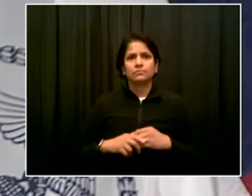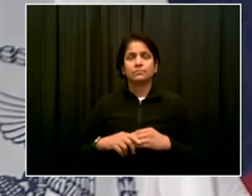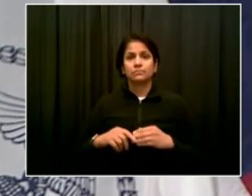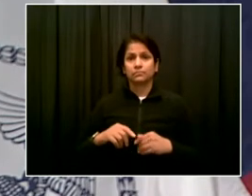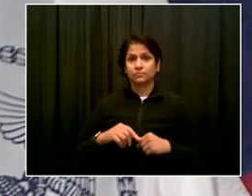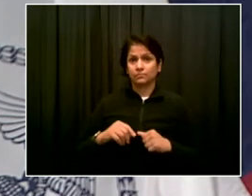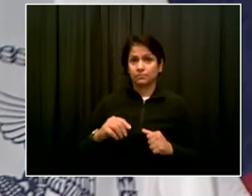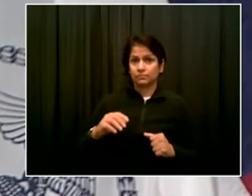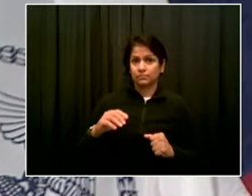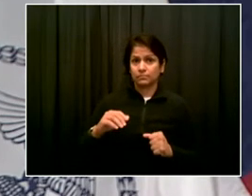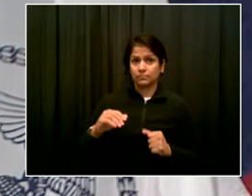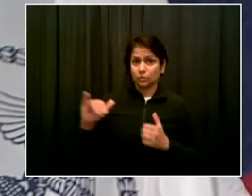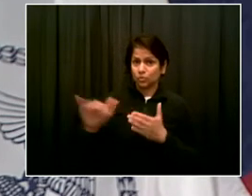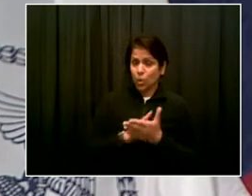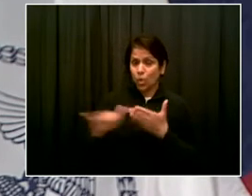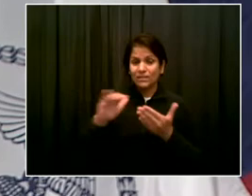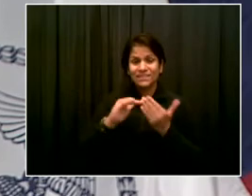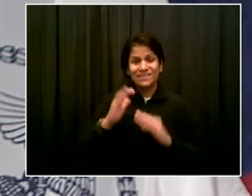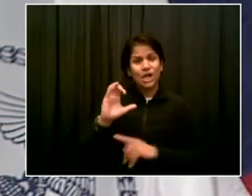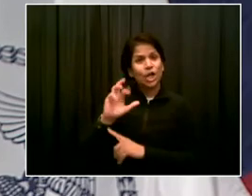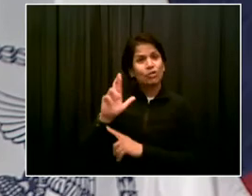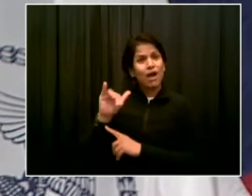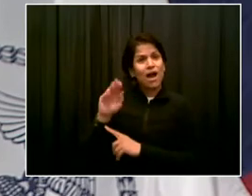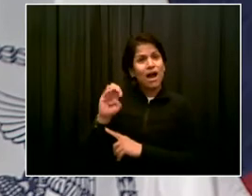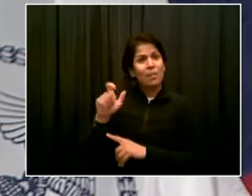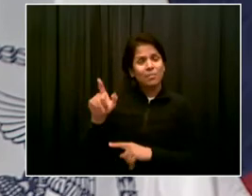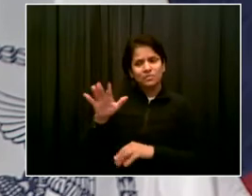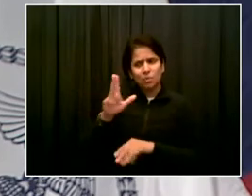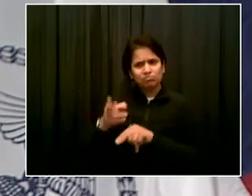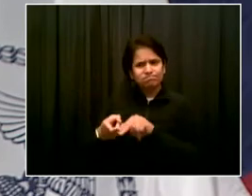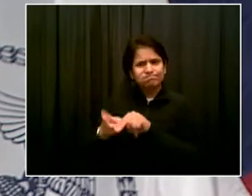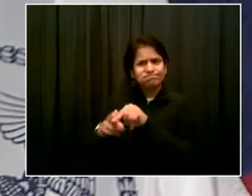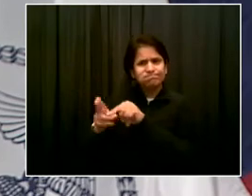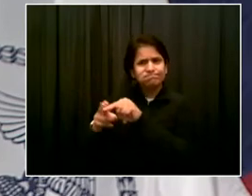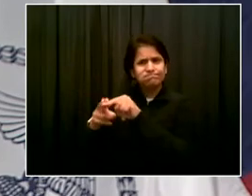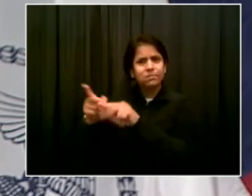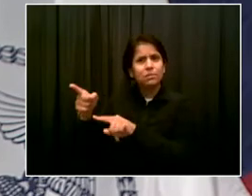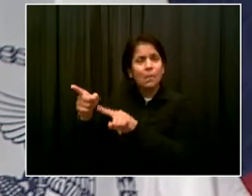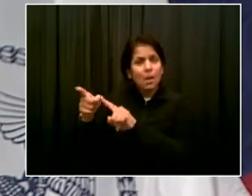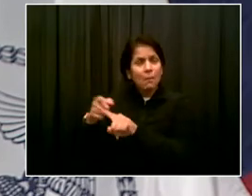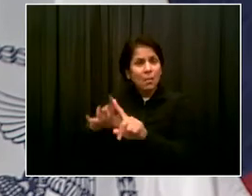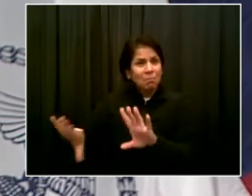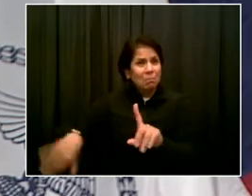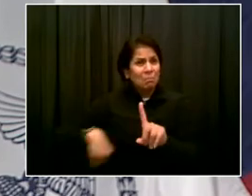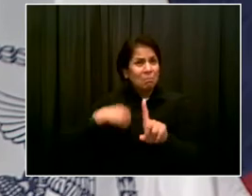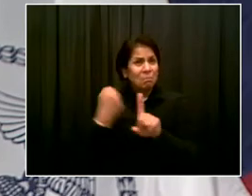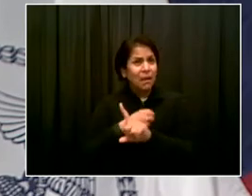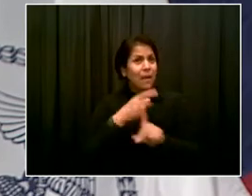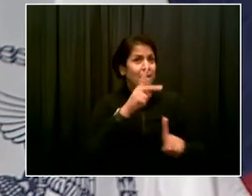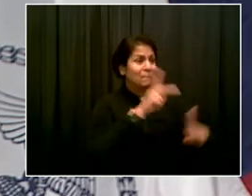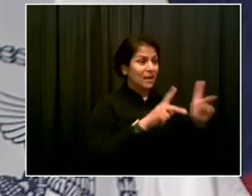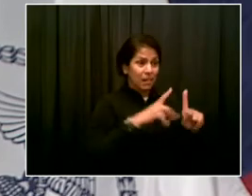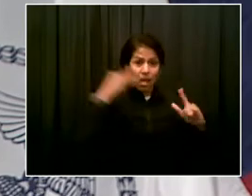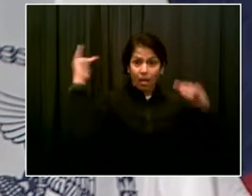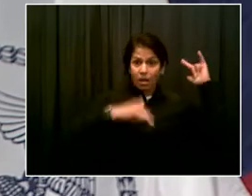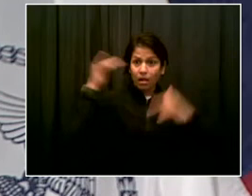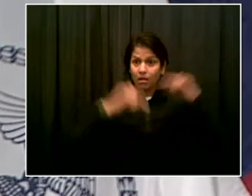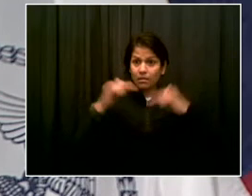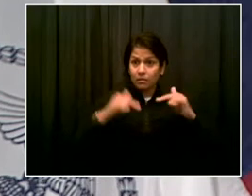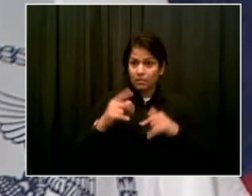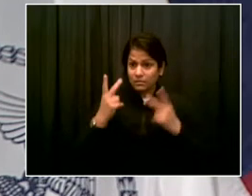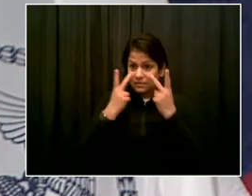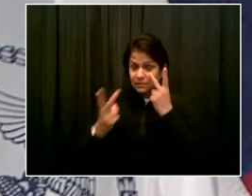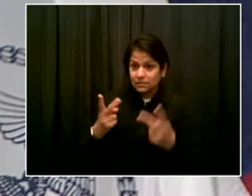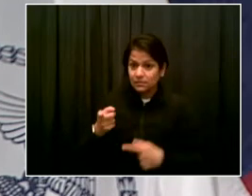bit yesterday, but I mean, overall, that's, that was, that's part of the first question. Yeah, Katie, again, I think it's two separate questions. So I'm going to answer